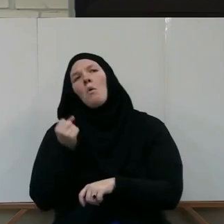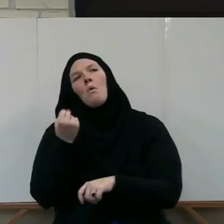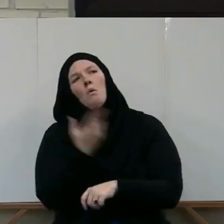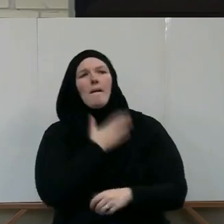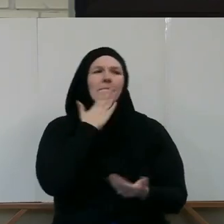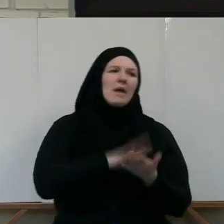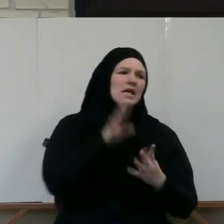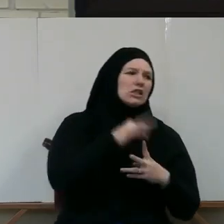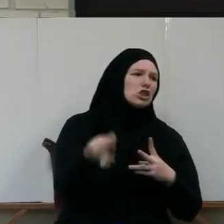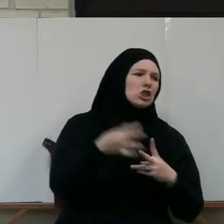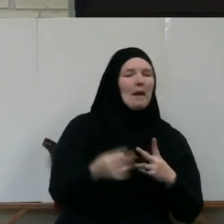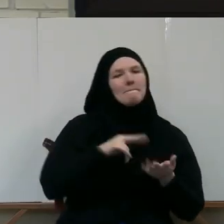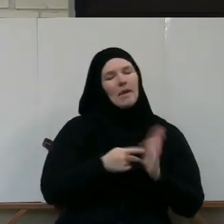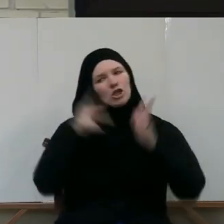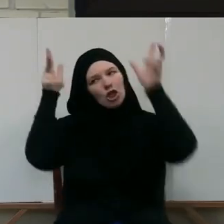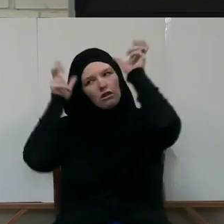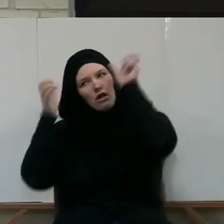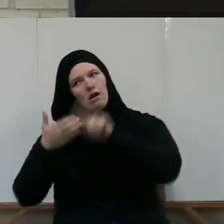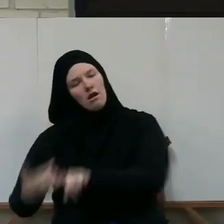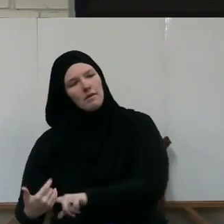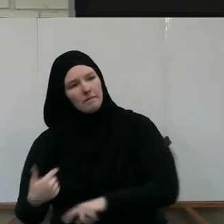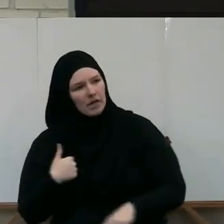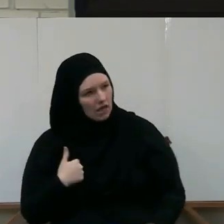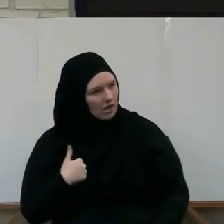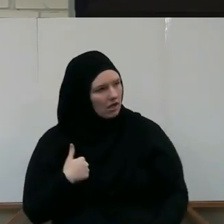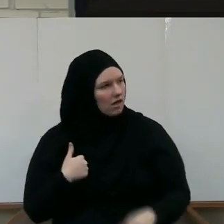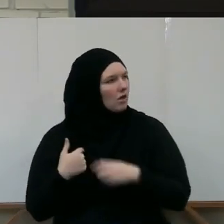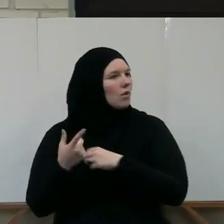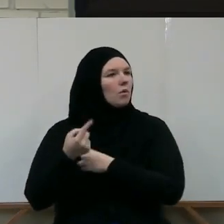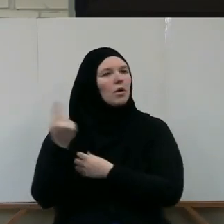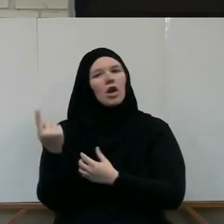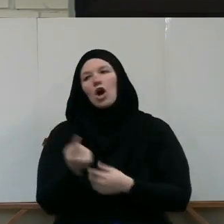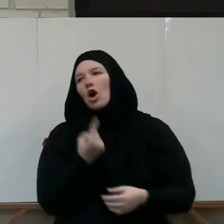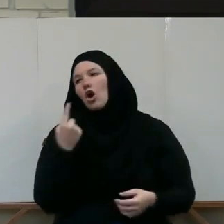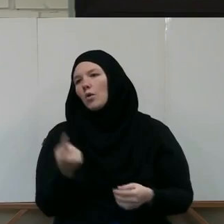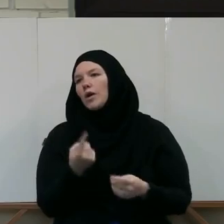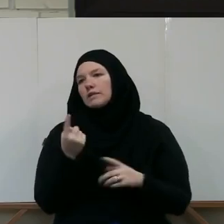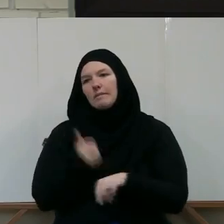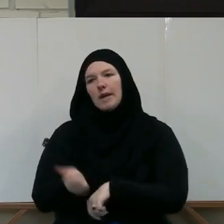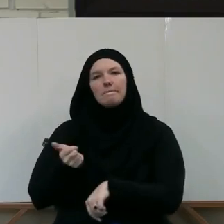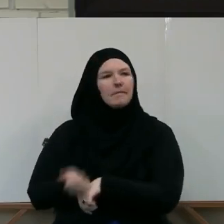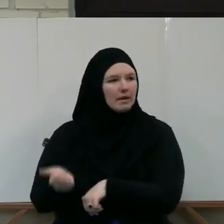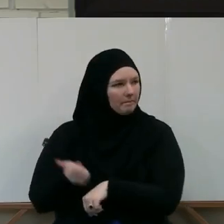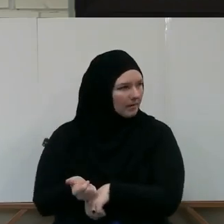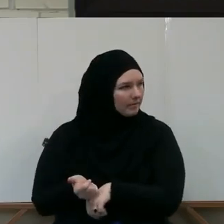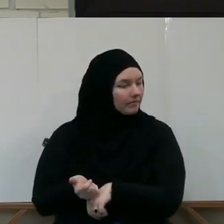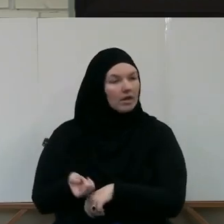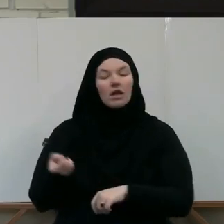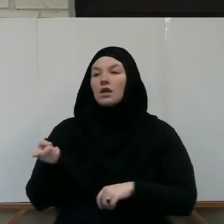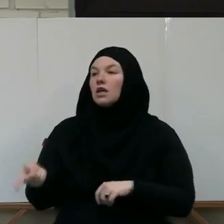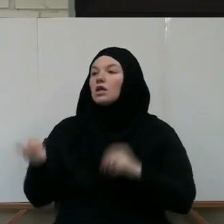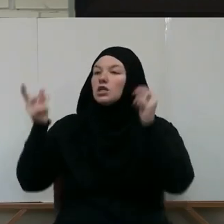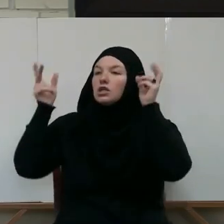and our taste and our mizaj and whims and desires he does not